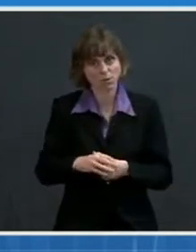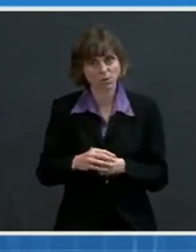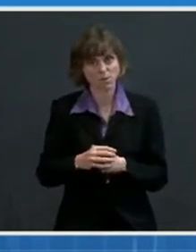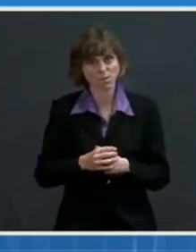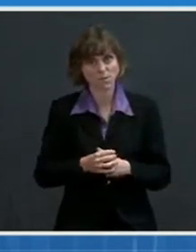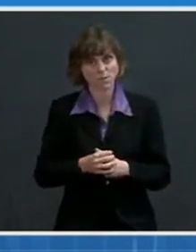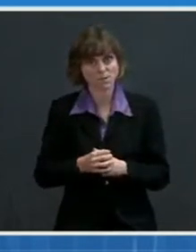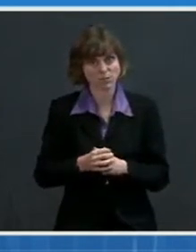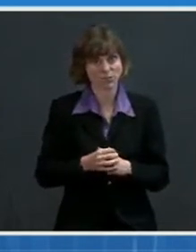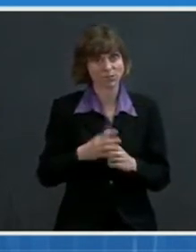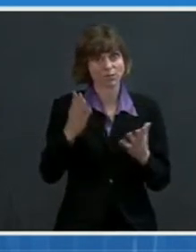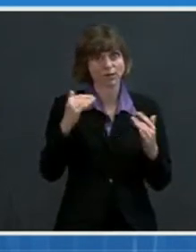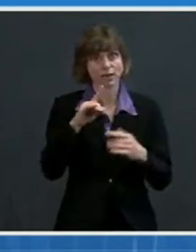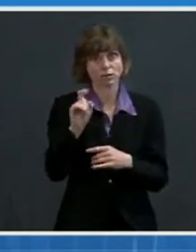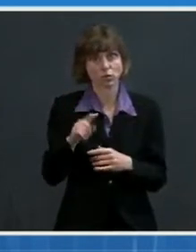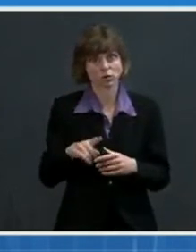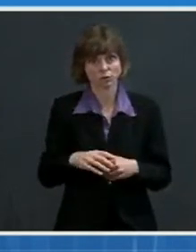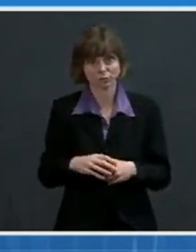Next question.